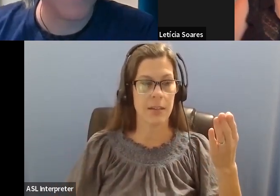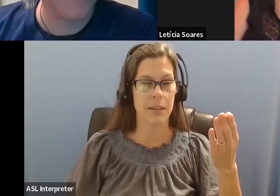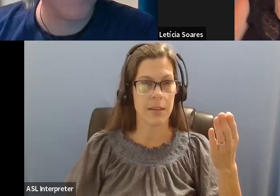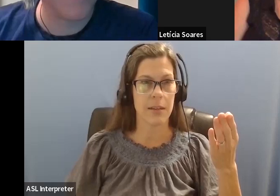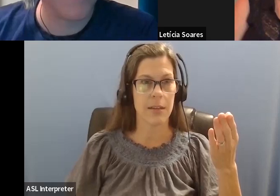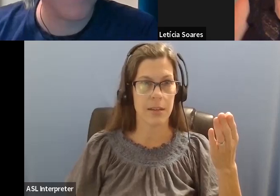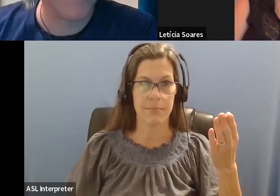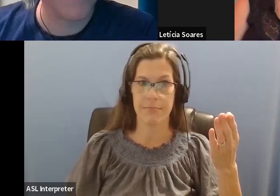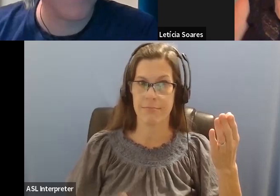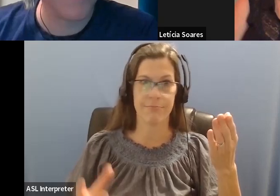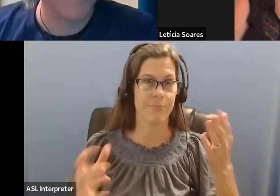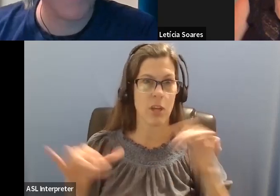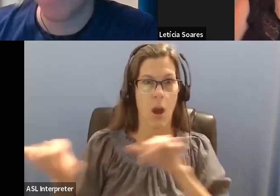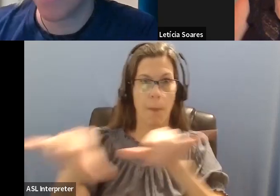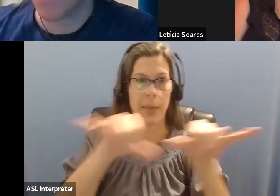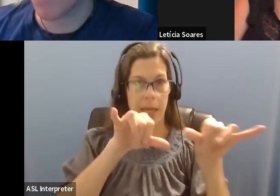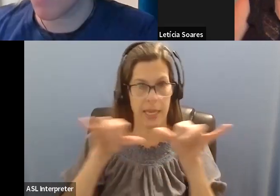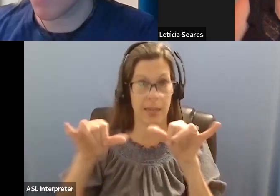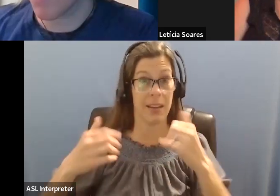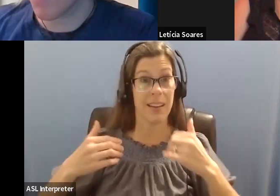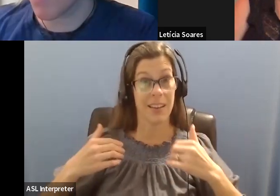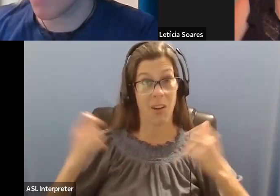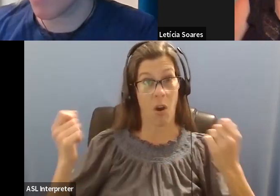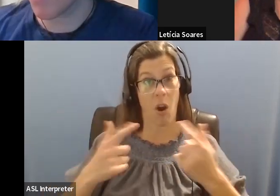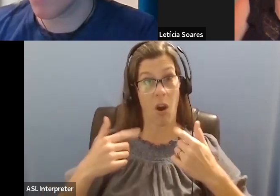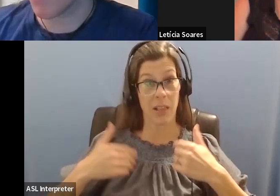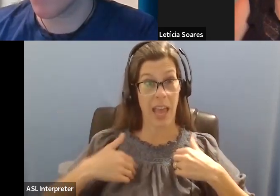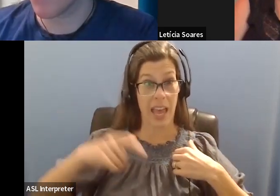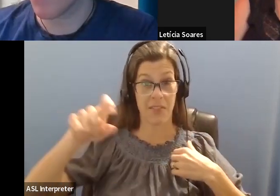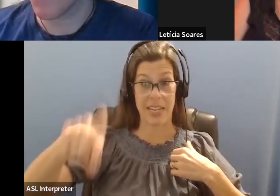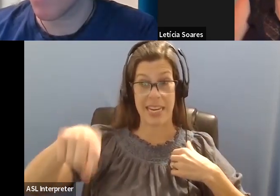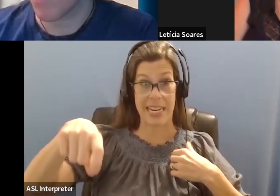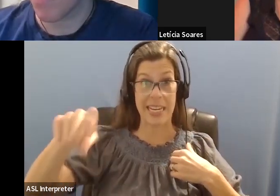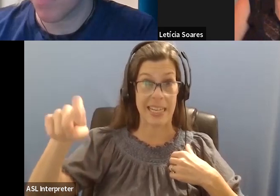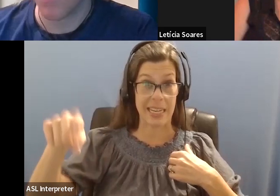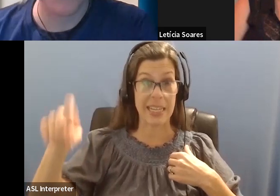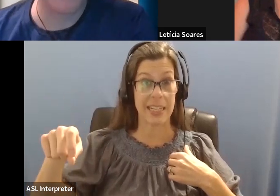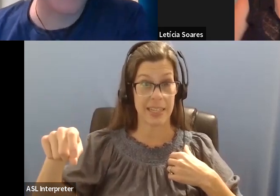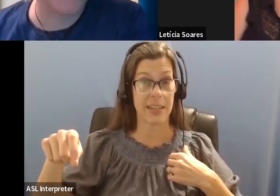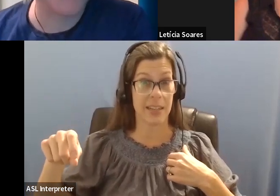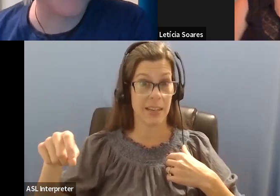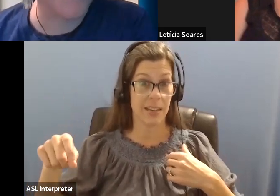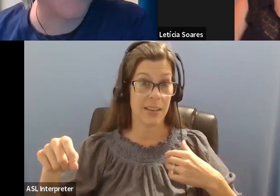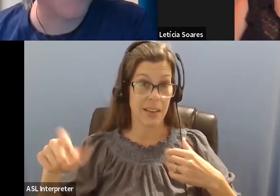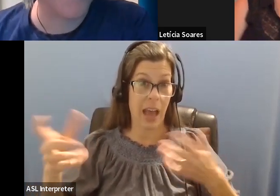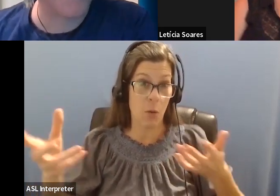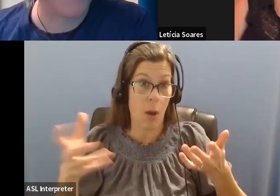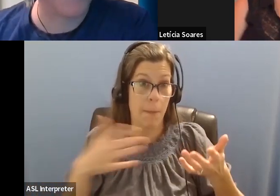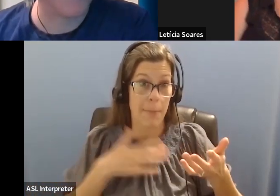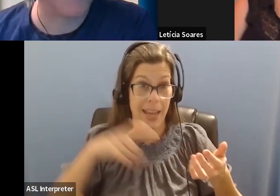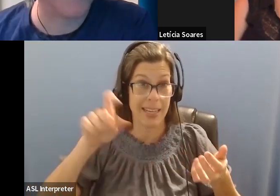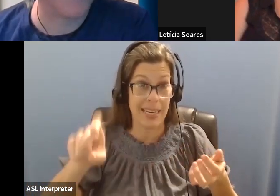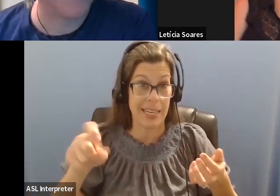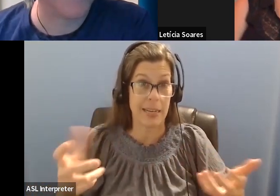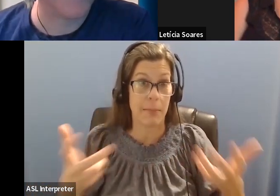we need to communicate these needs and have, be given the opportunity to communicate these needs and have these needs match, right?